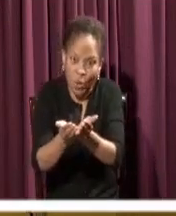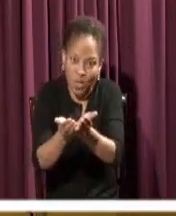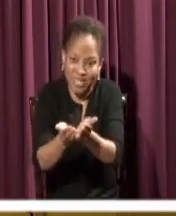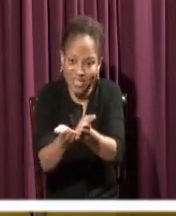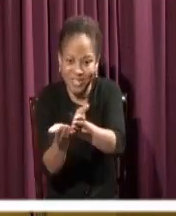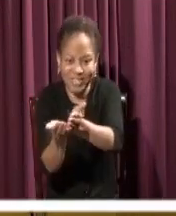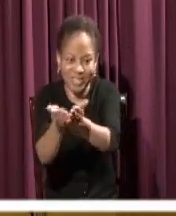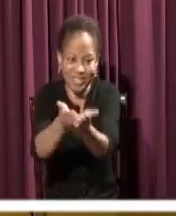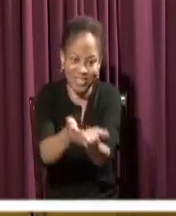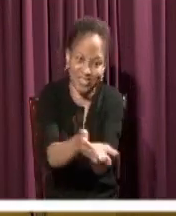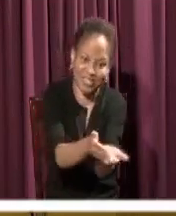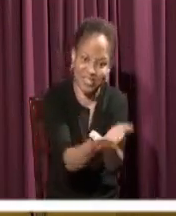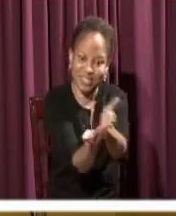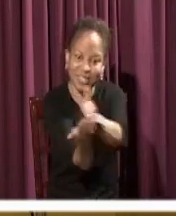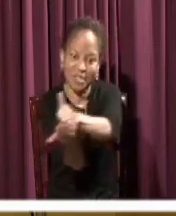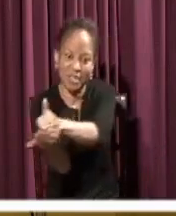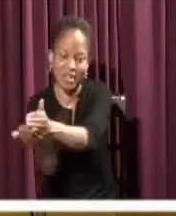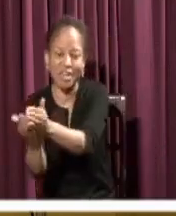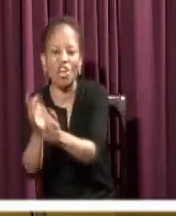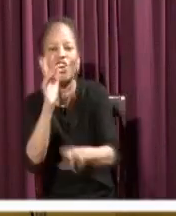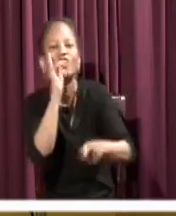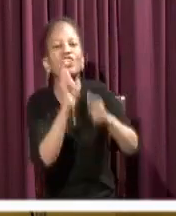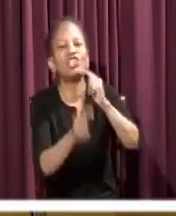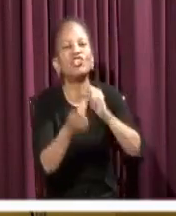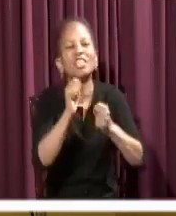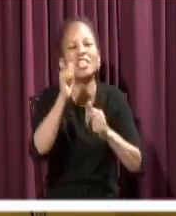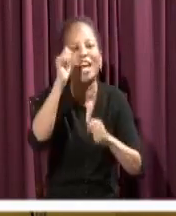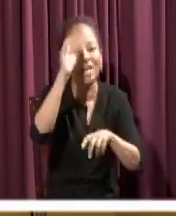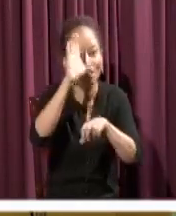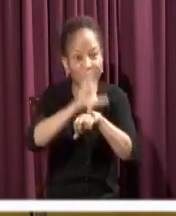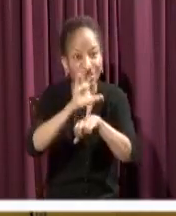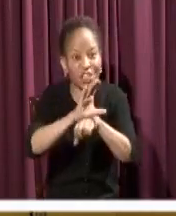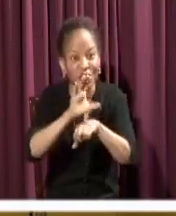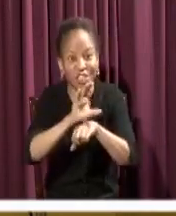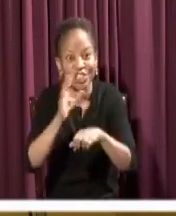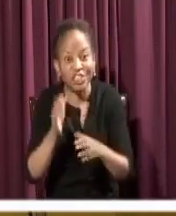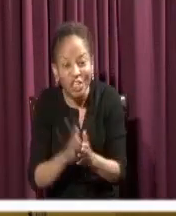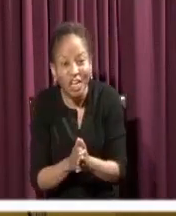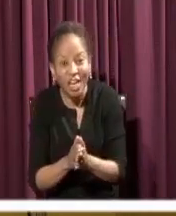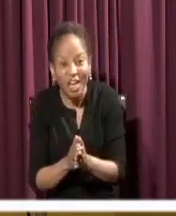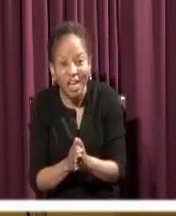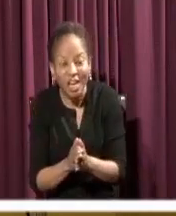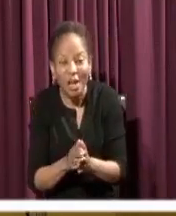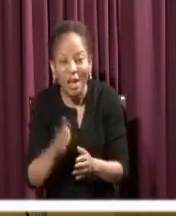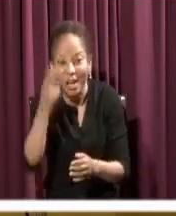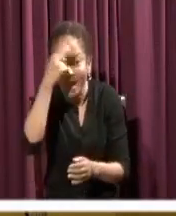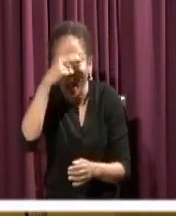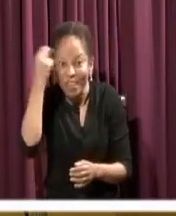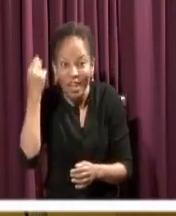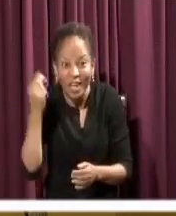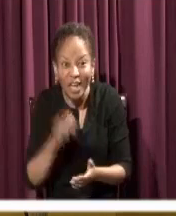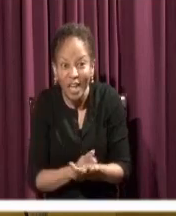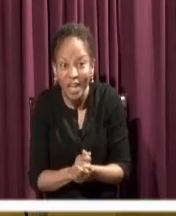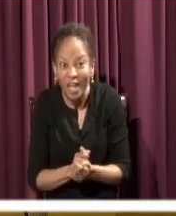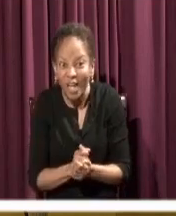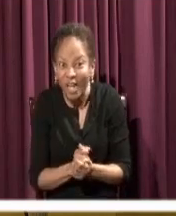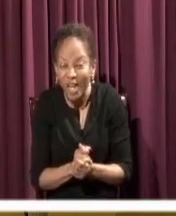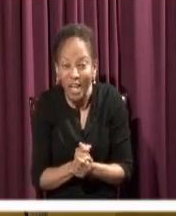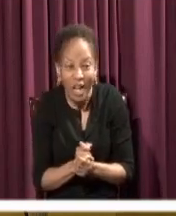the gale force has come a thousand miles a minute in three seconds if you only say, well, I'll come into church this weekend.